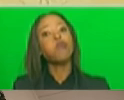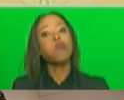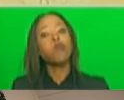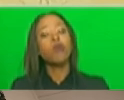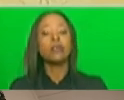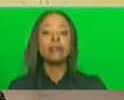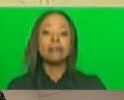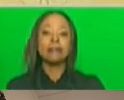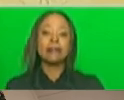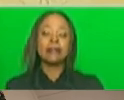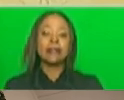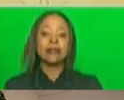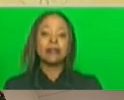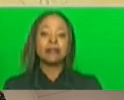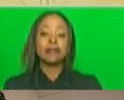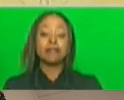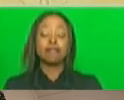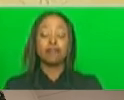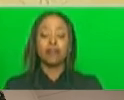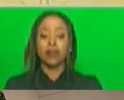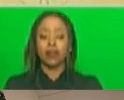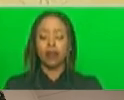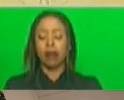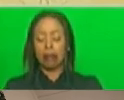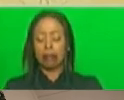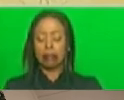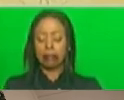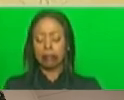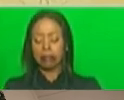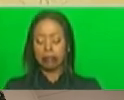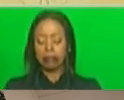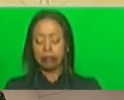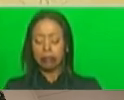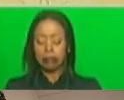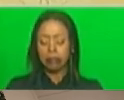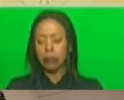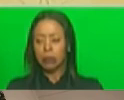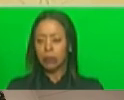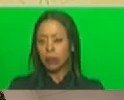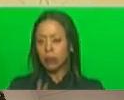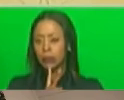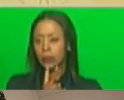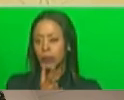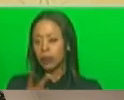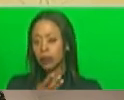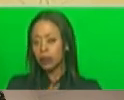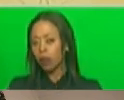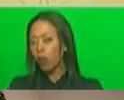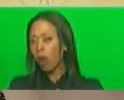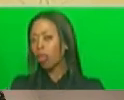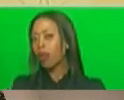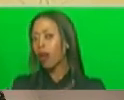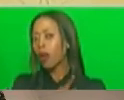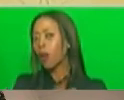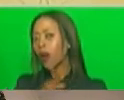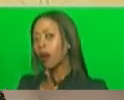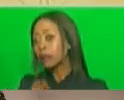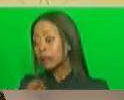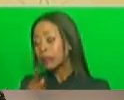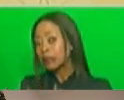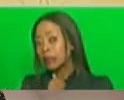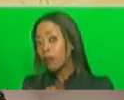as part of the investigation into the deaths that occurred in naledi